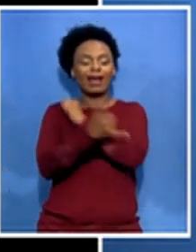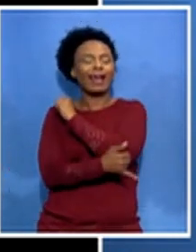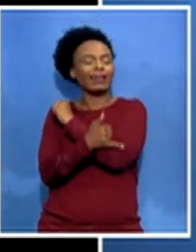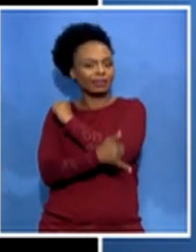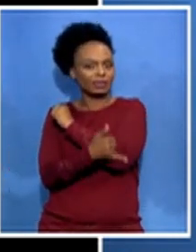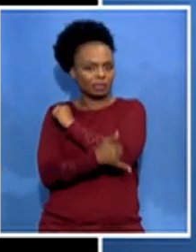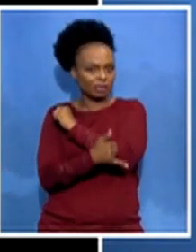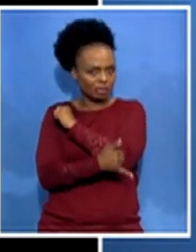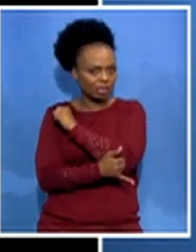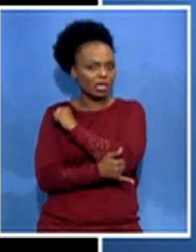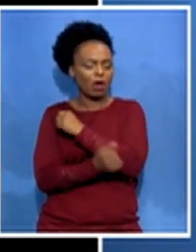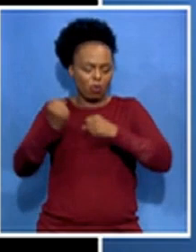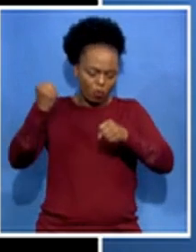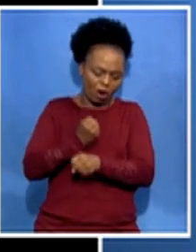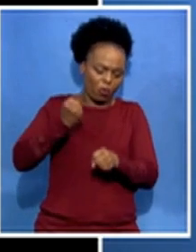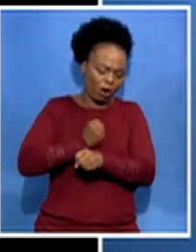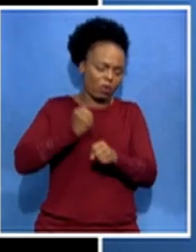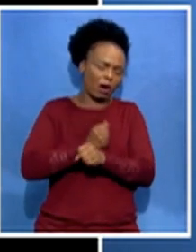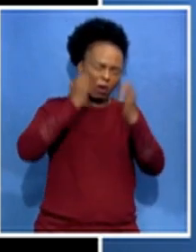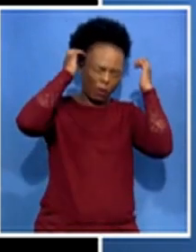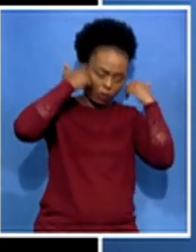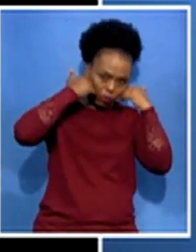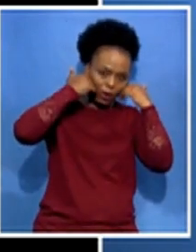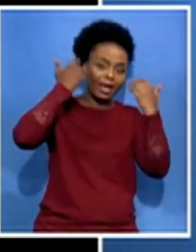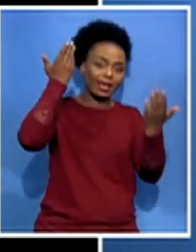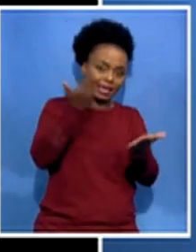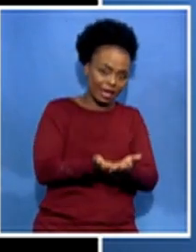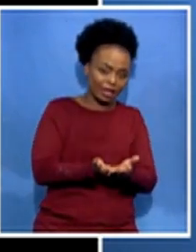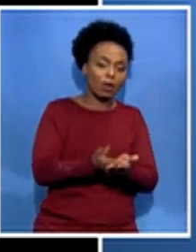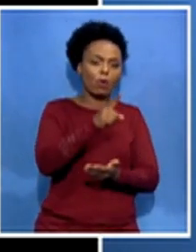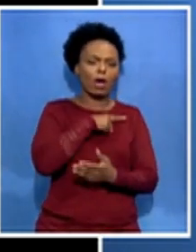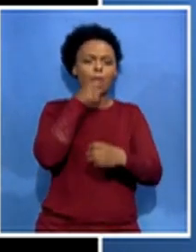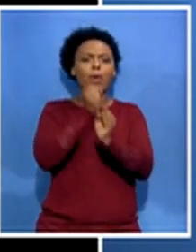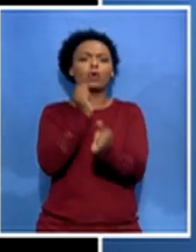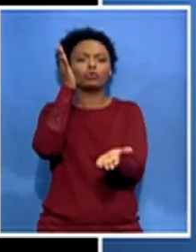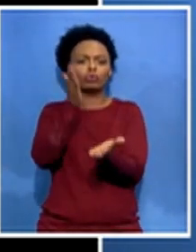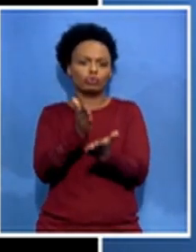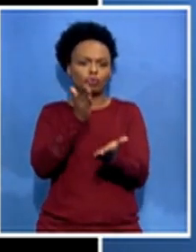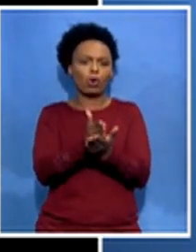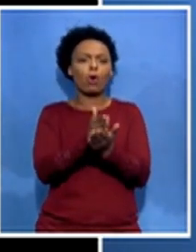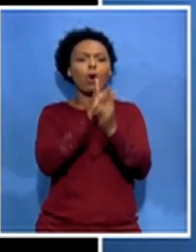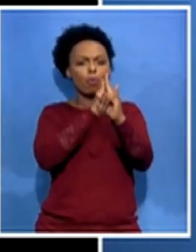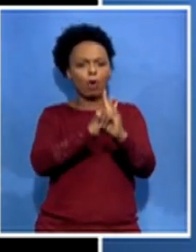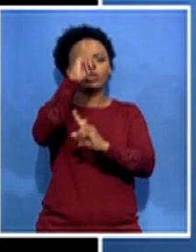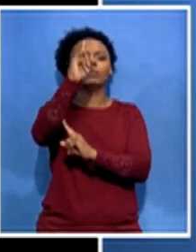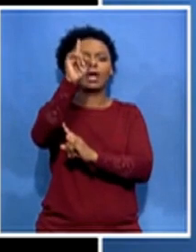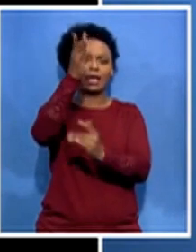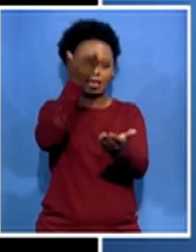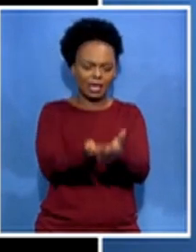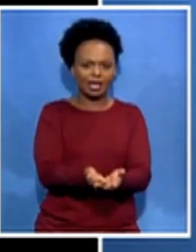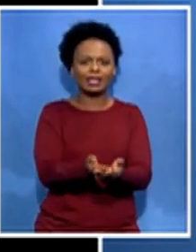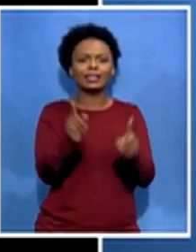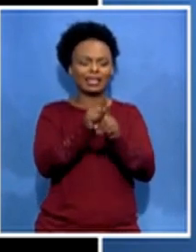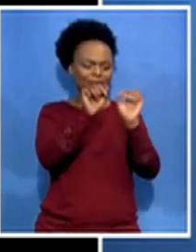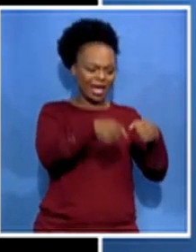that uh ensure does prosper even though perhaps in the countryside there are still challenges because